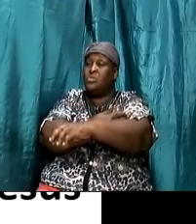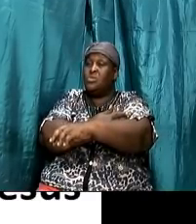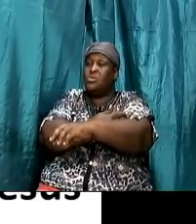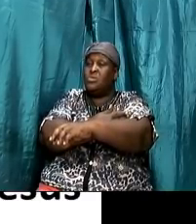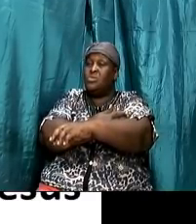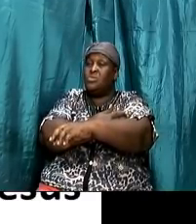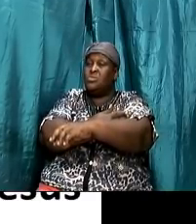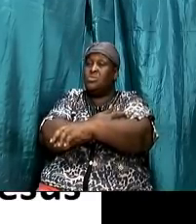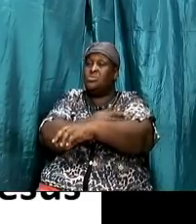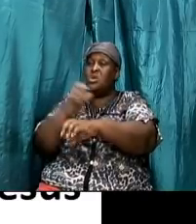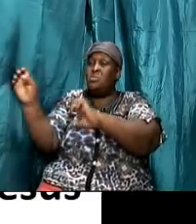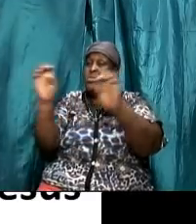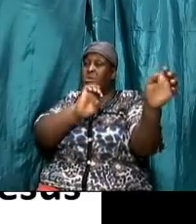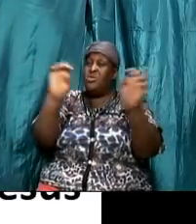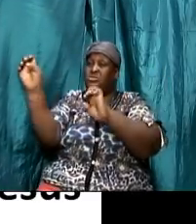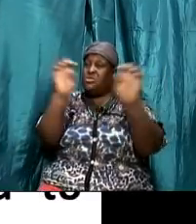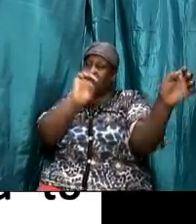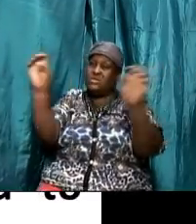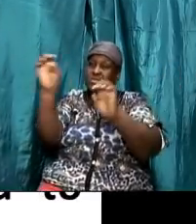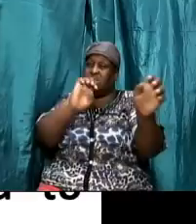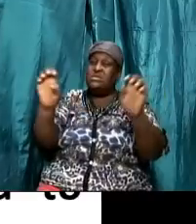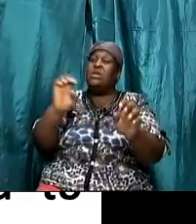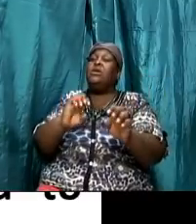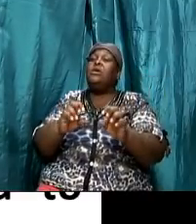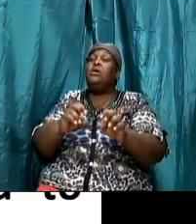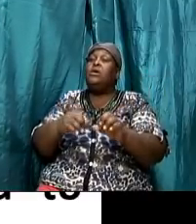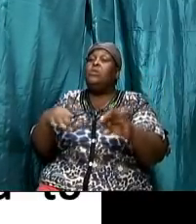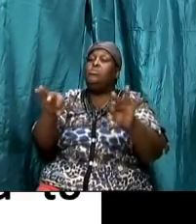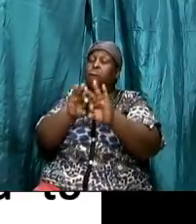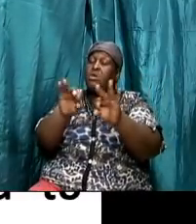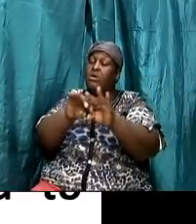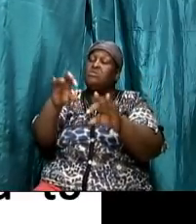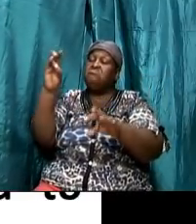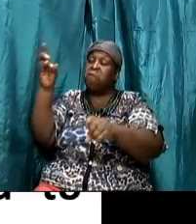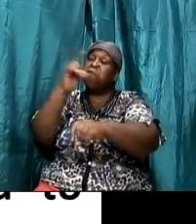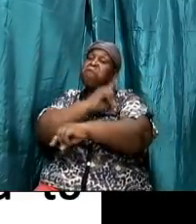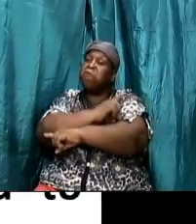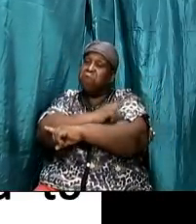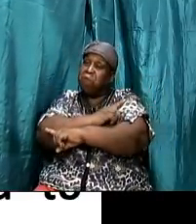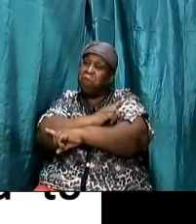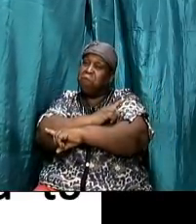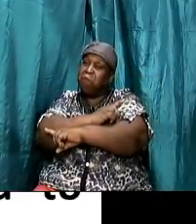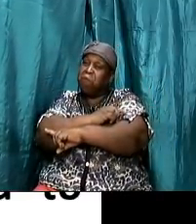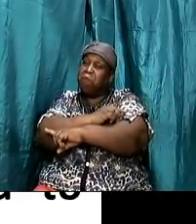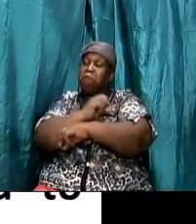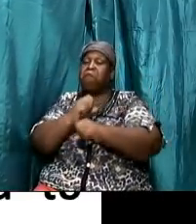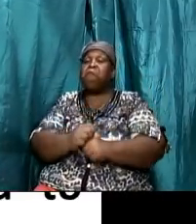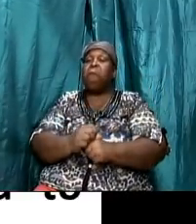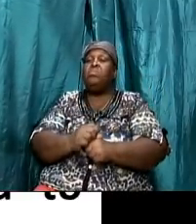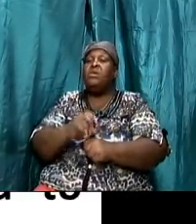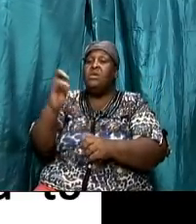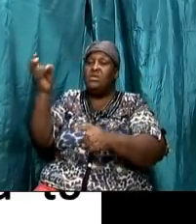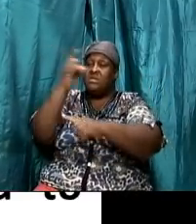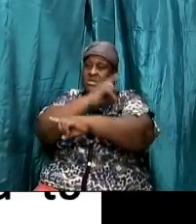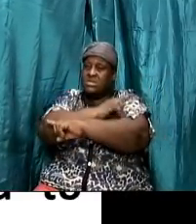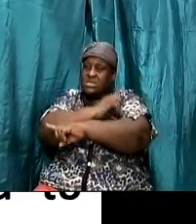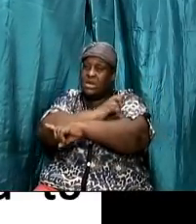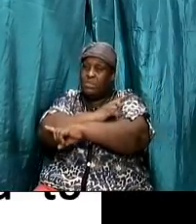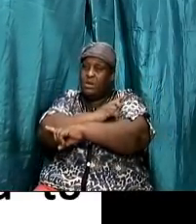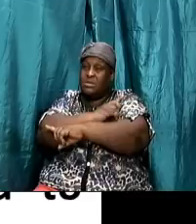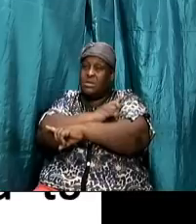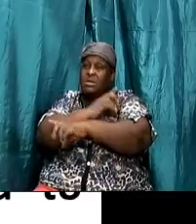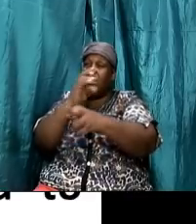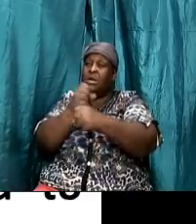is saying look at this one also look at the sabbath and circumcision the sabbath day also had to take a